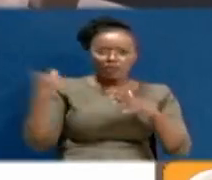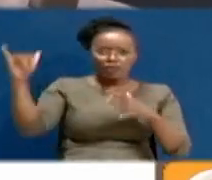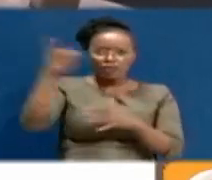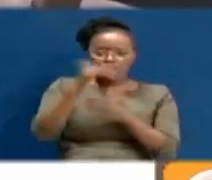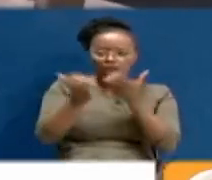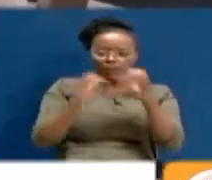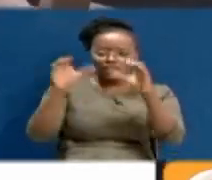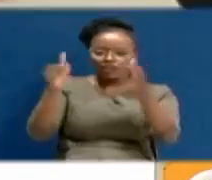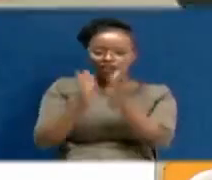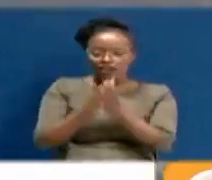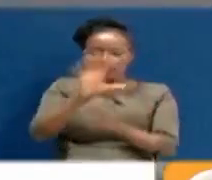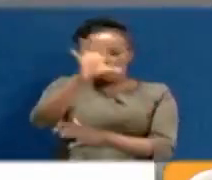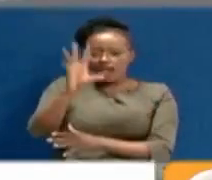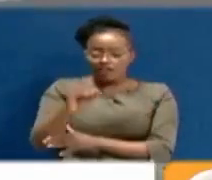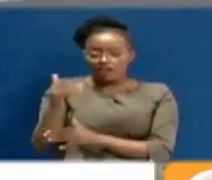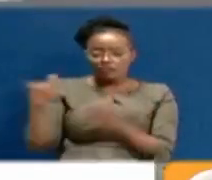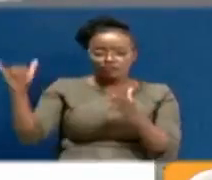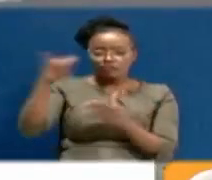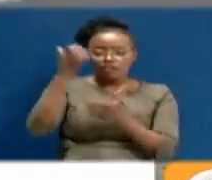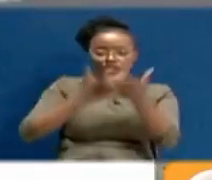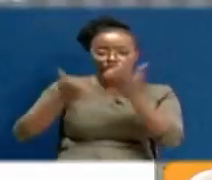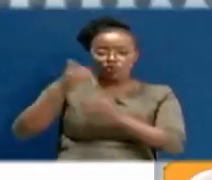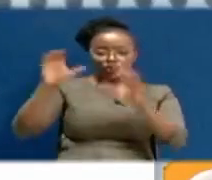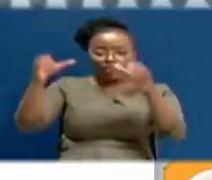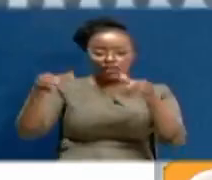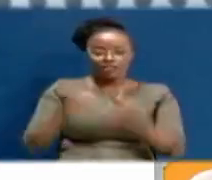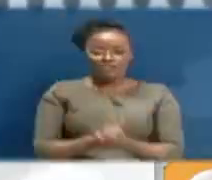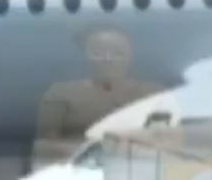business class and Africa's leading airline economy class.